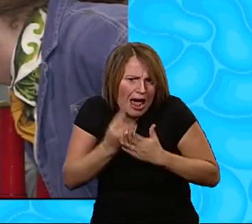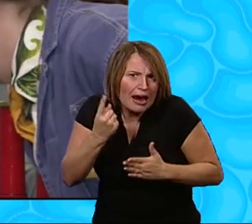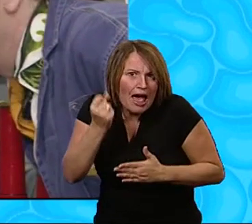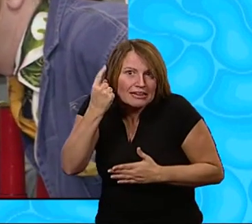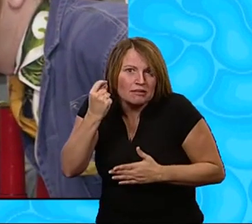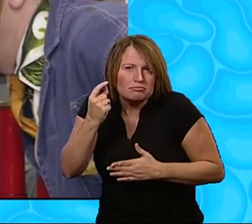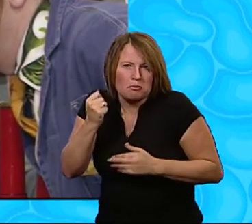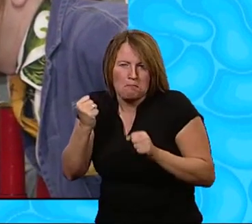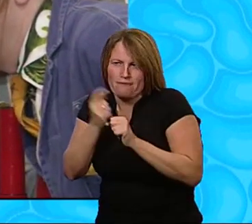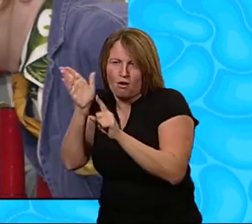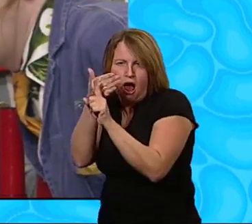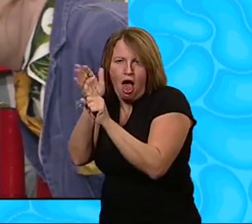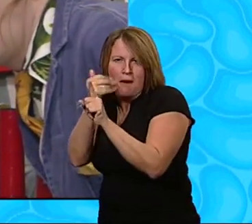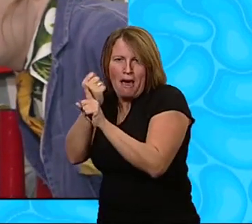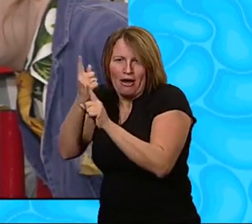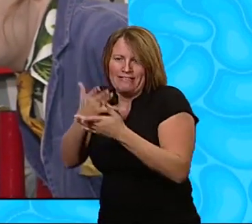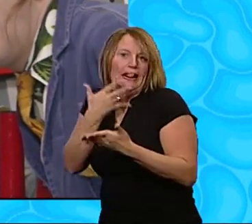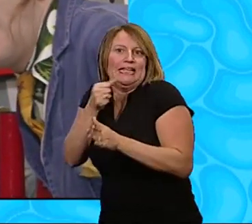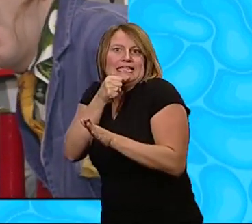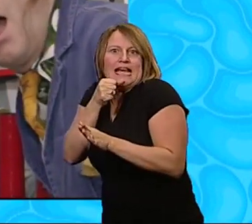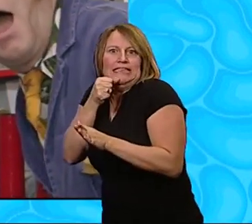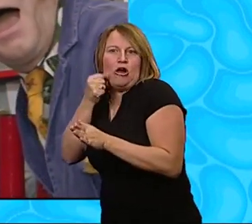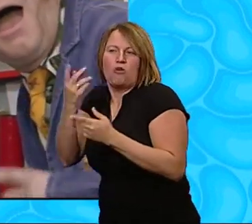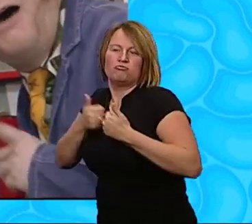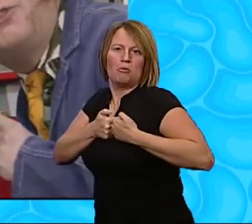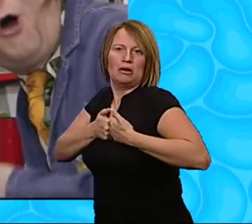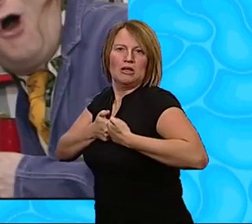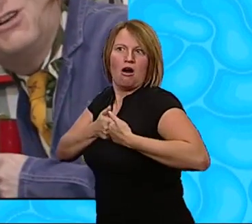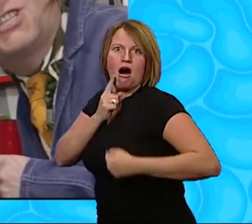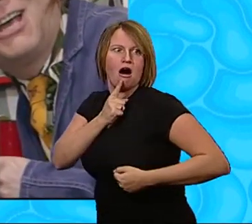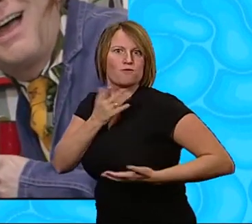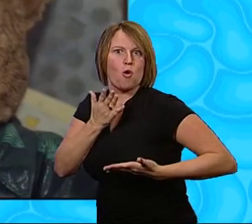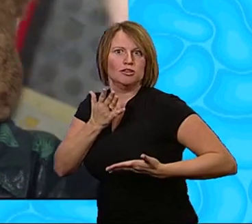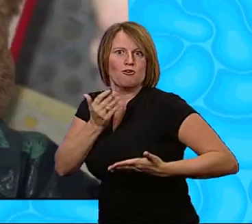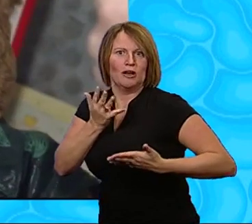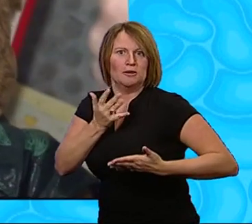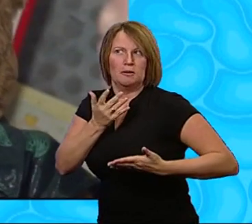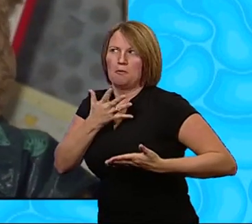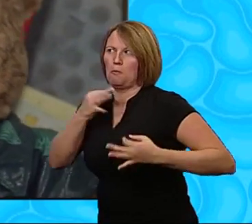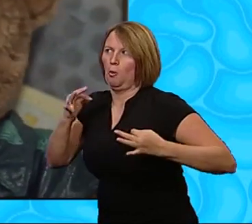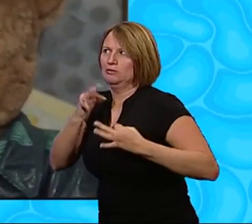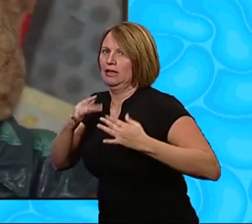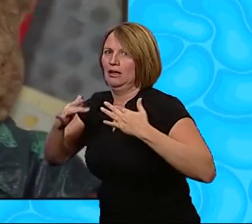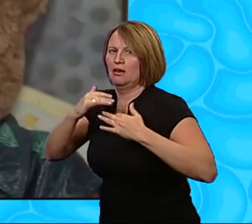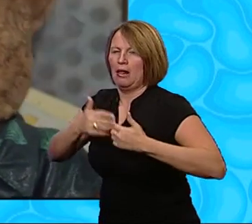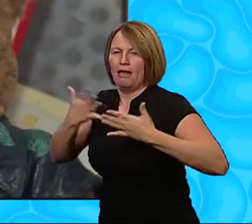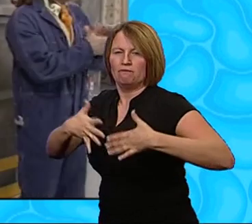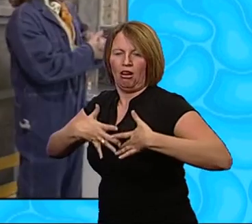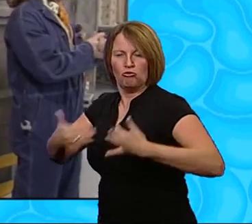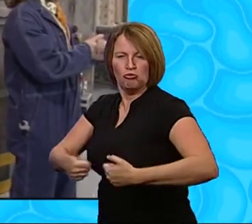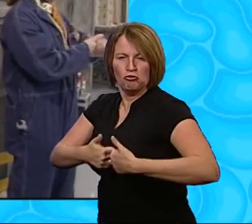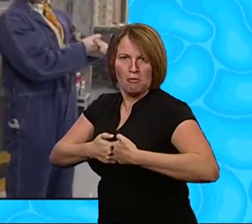up Make her feel nice You know, turn on the old romancicuni Of course Say some music to make her feel romantic